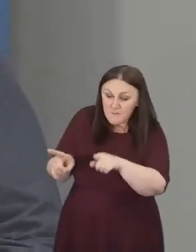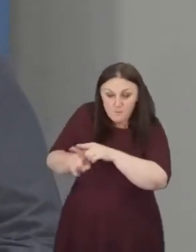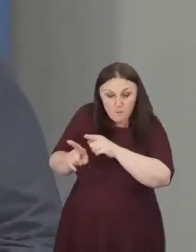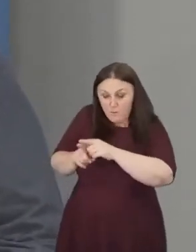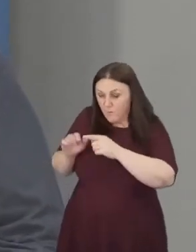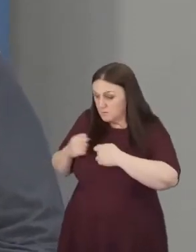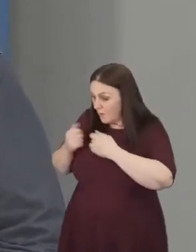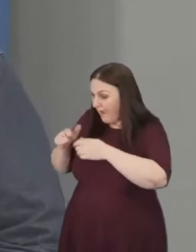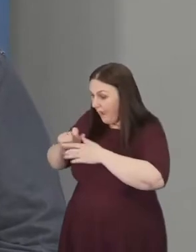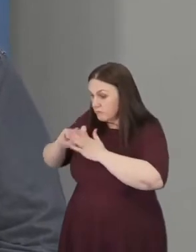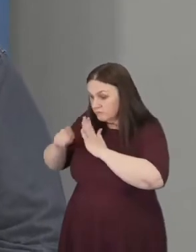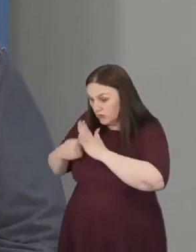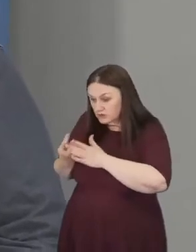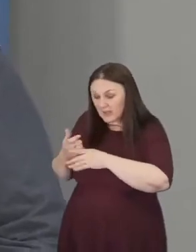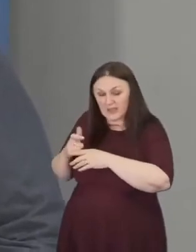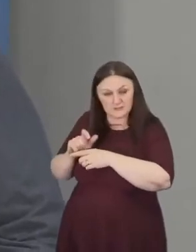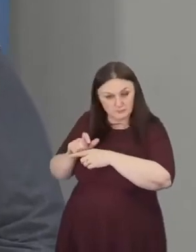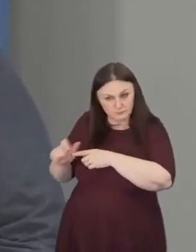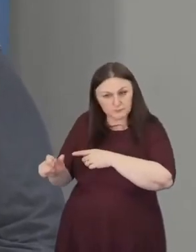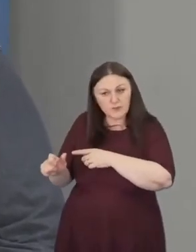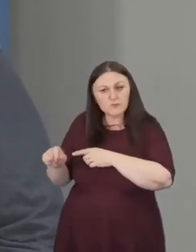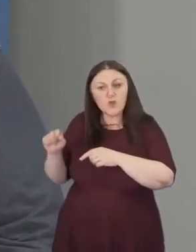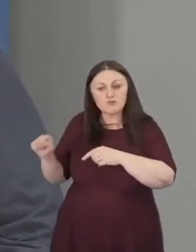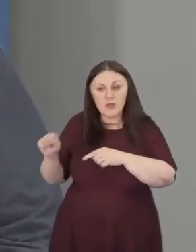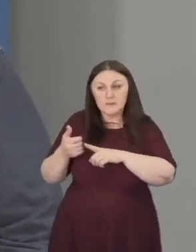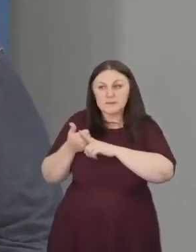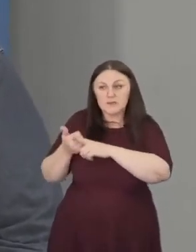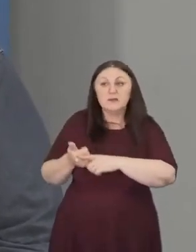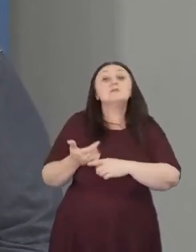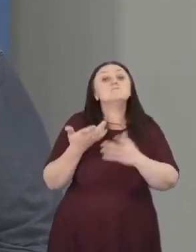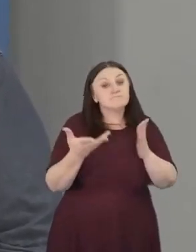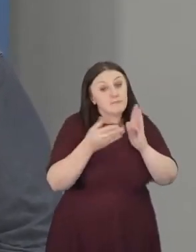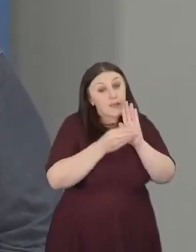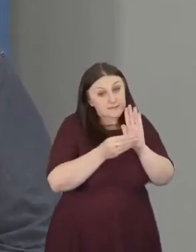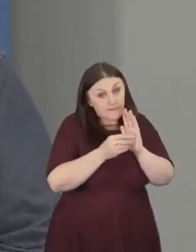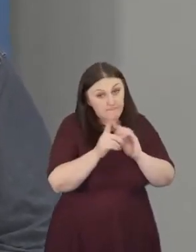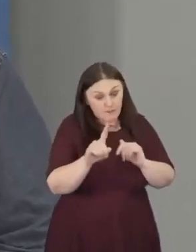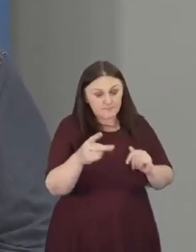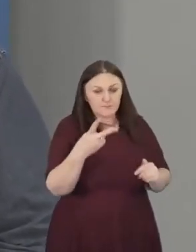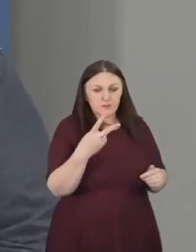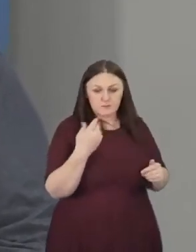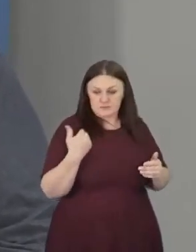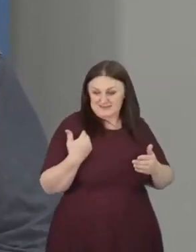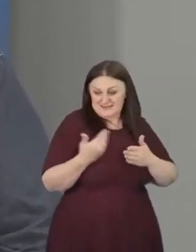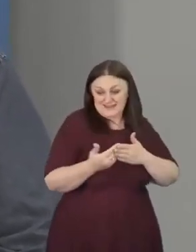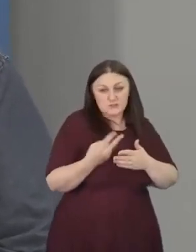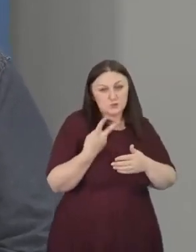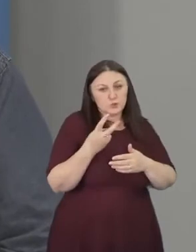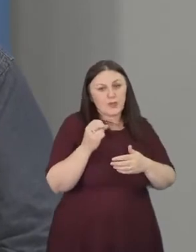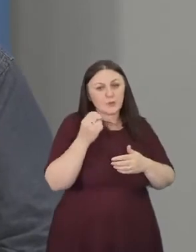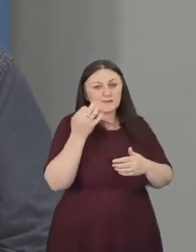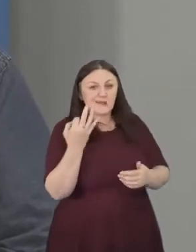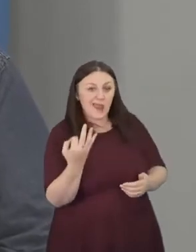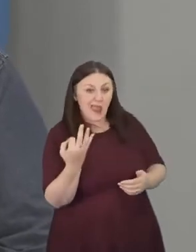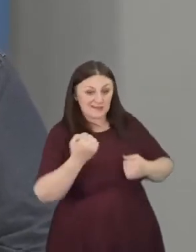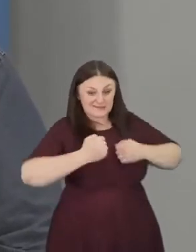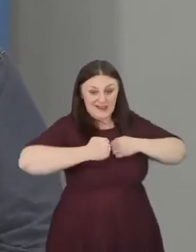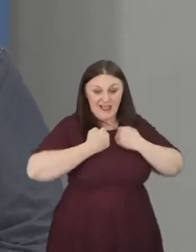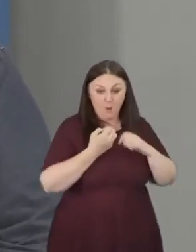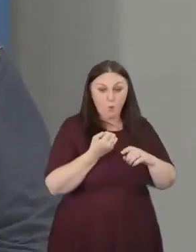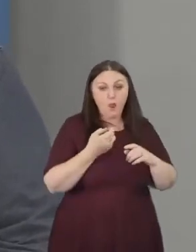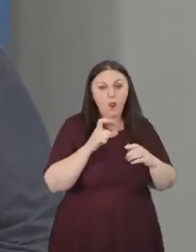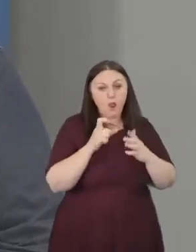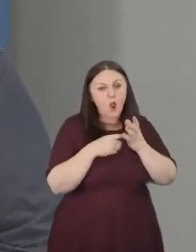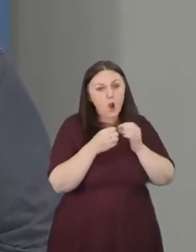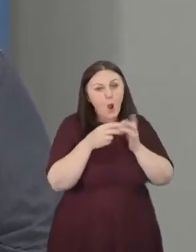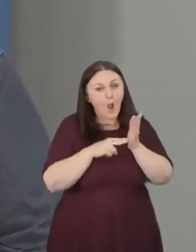projects that we support. One example of this is that since 2008, BMS has been offsetting its carbon emissions,